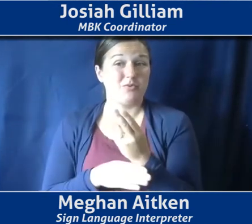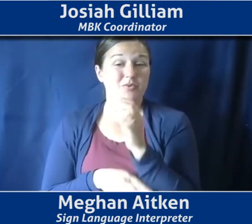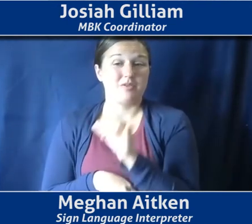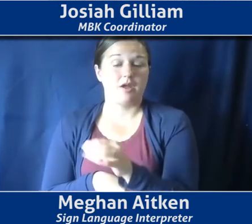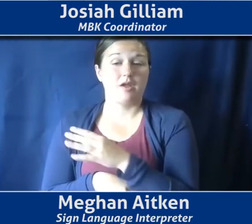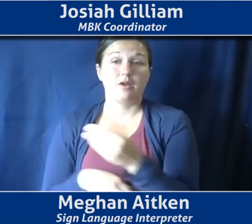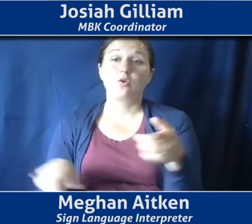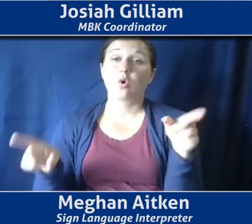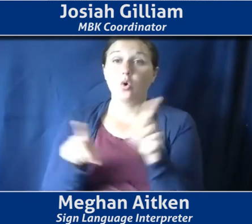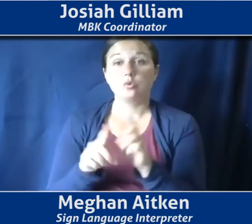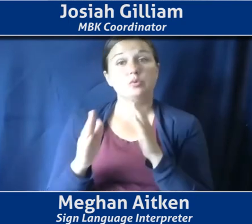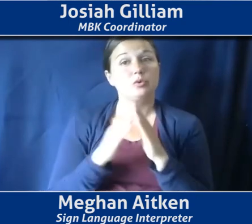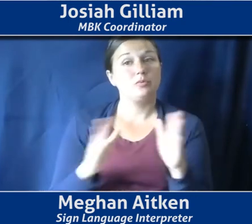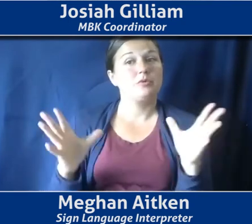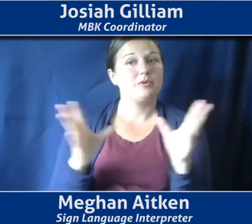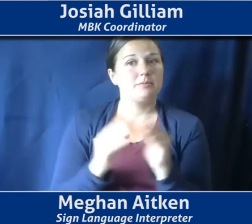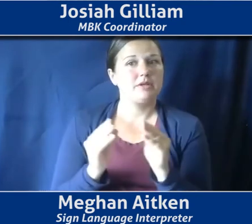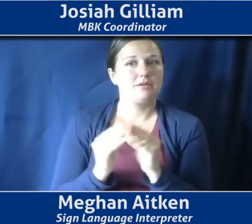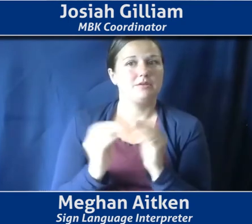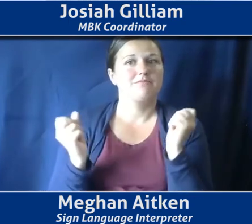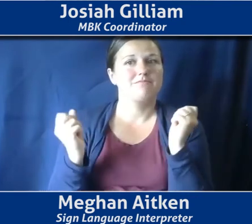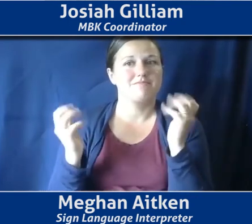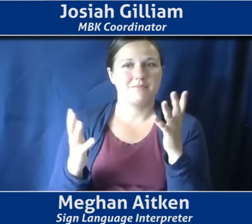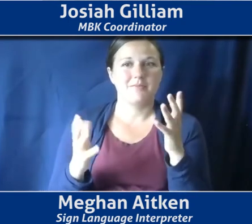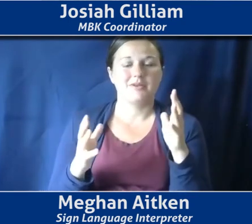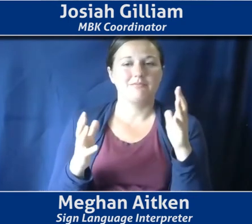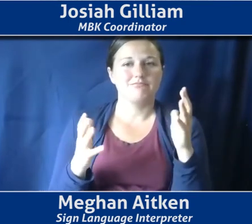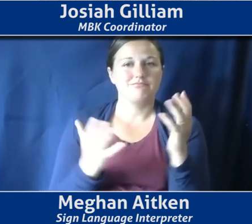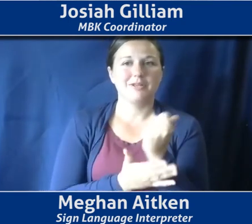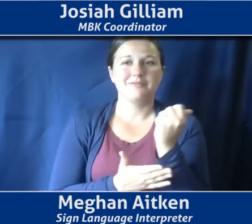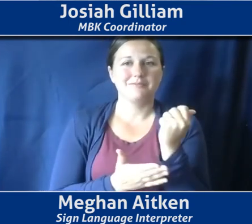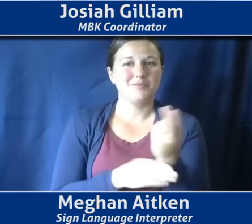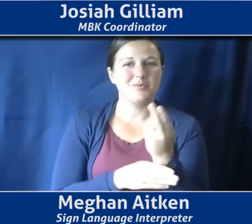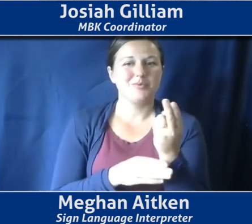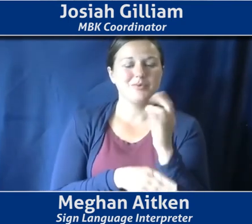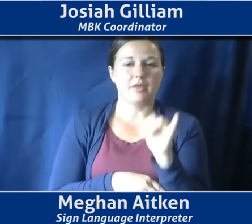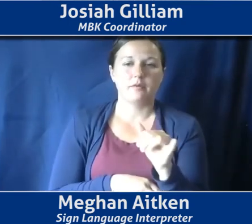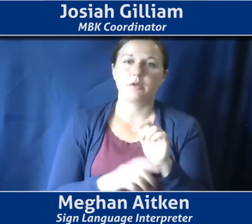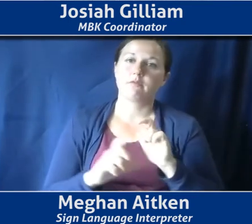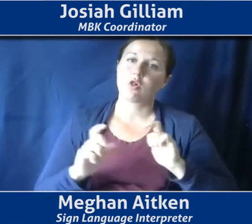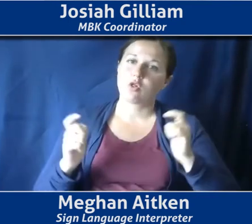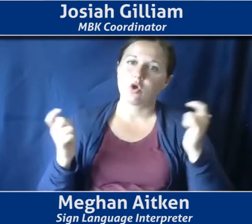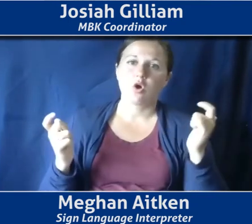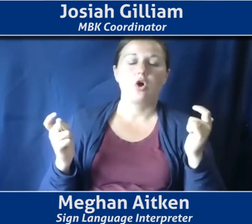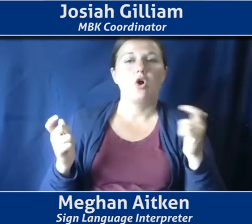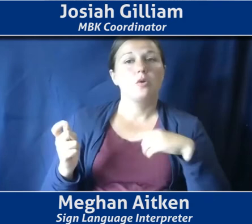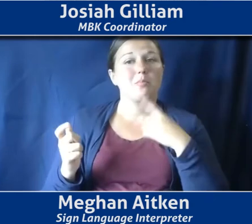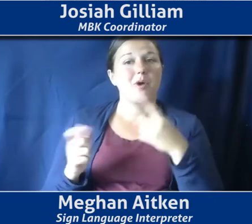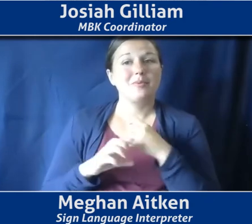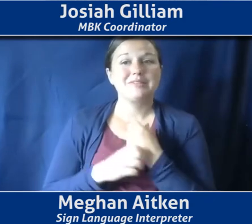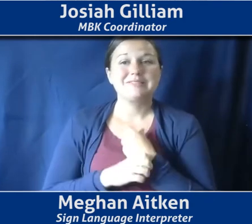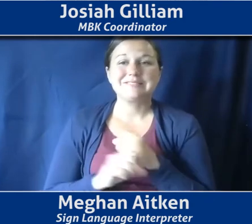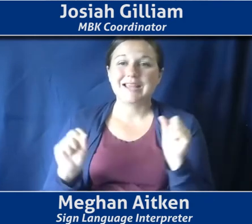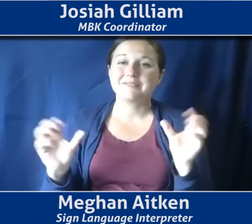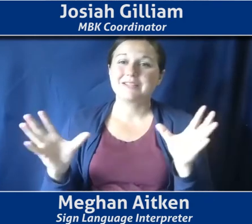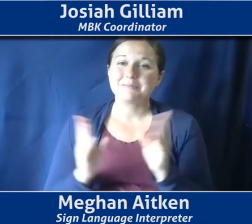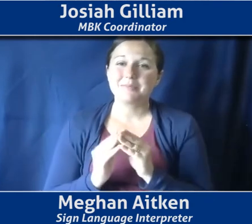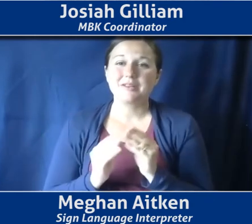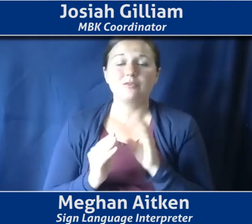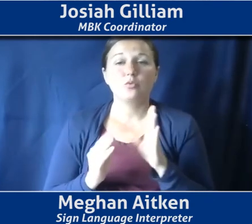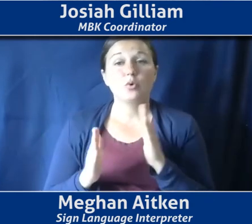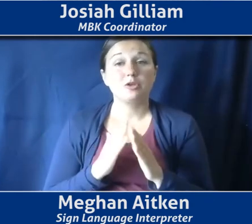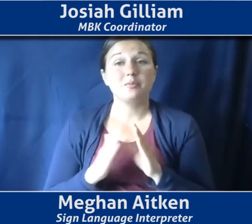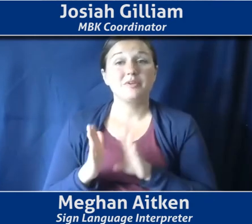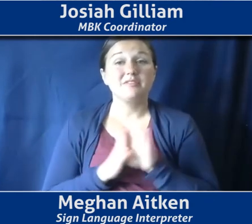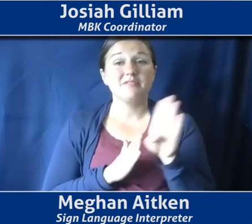community meetings. So, um, you know, we have large scale public safety meetings or, um, community development block